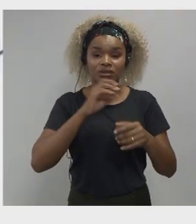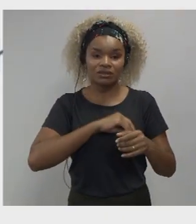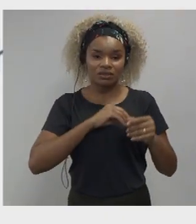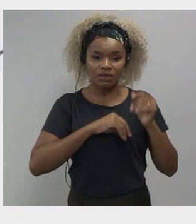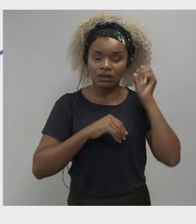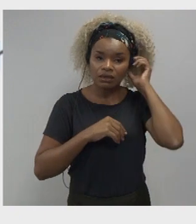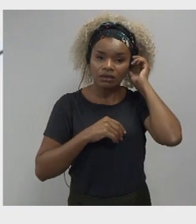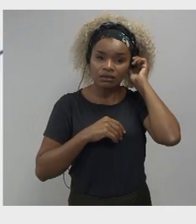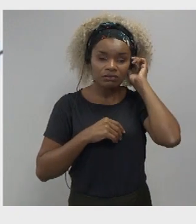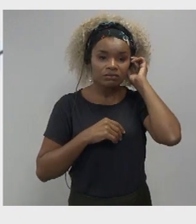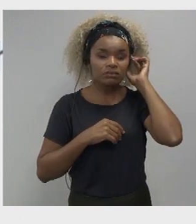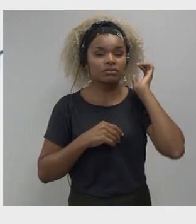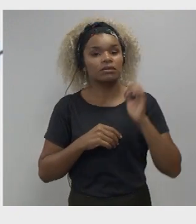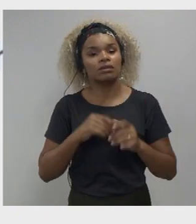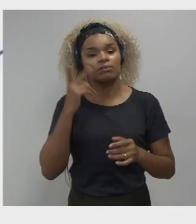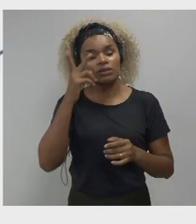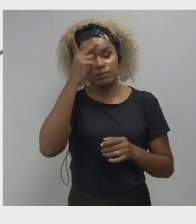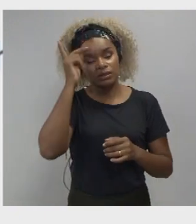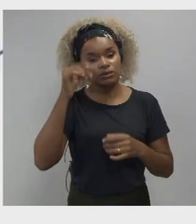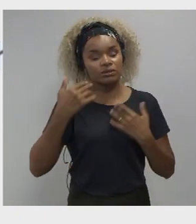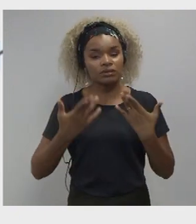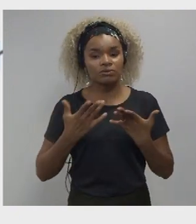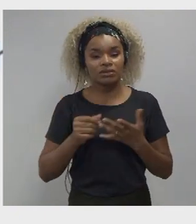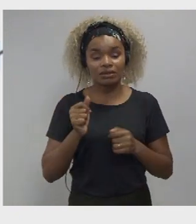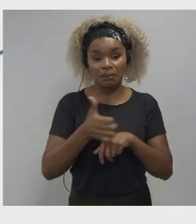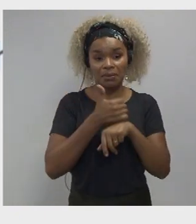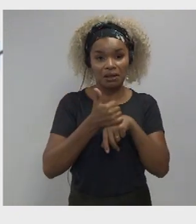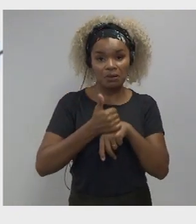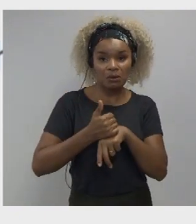people in it then you're best off opting for two